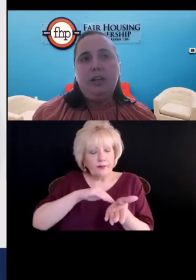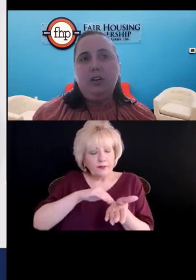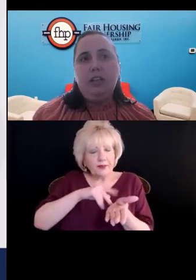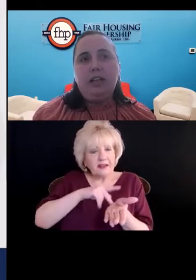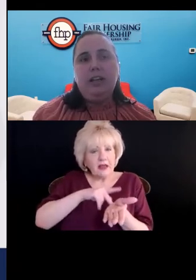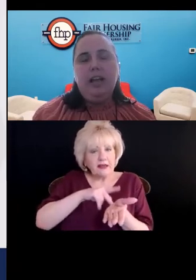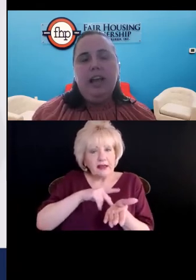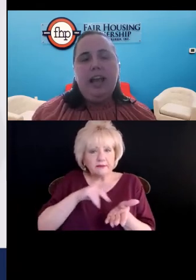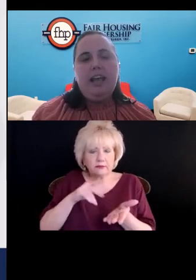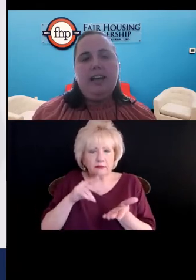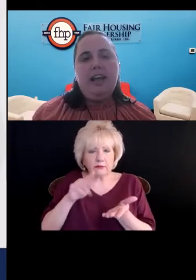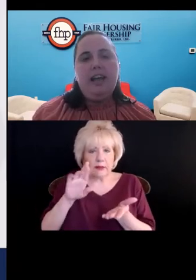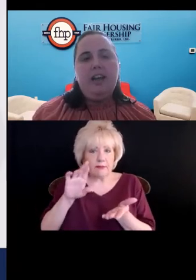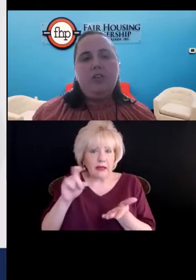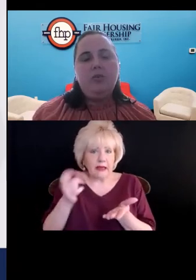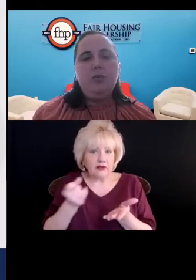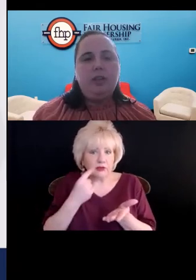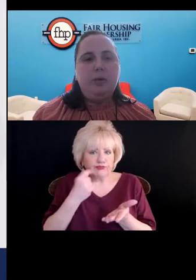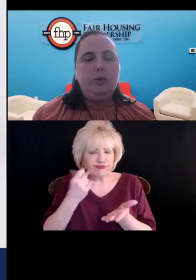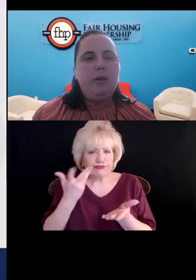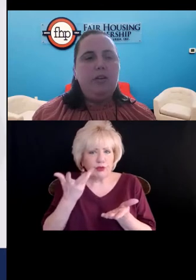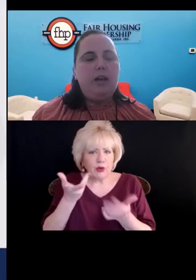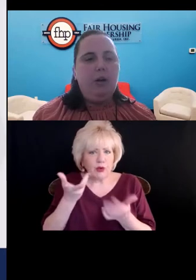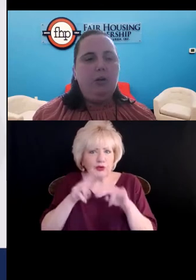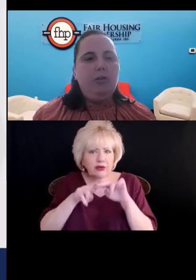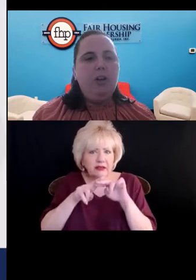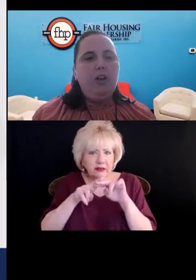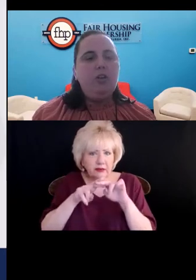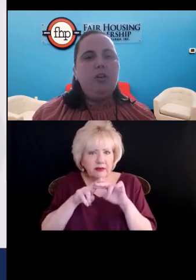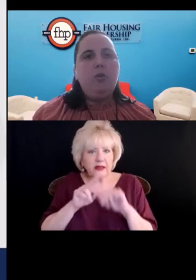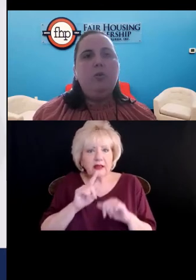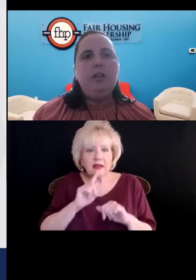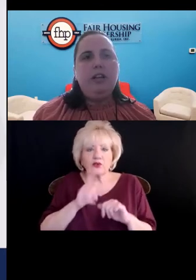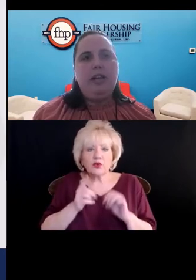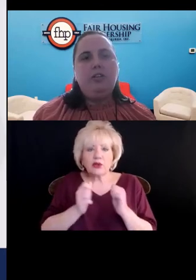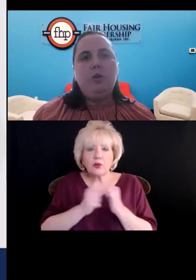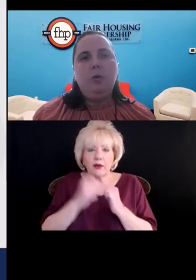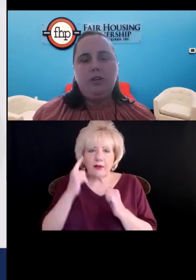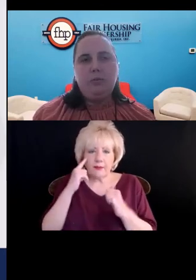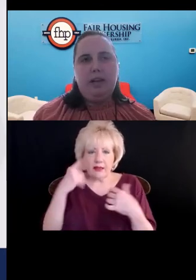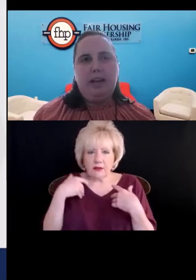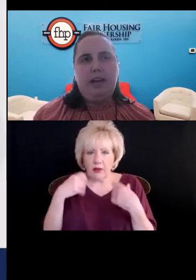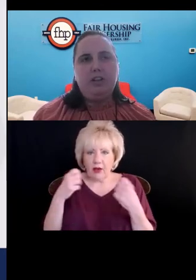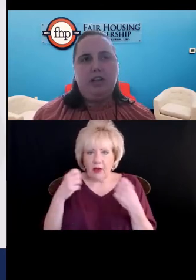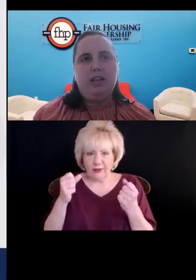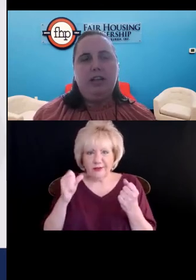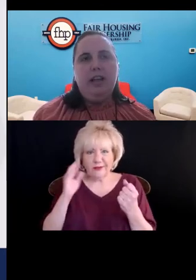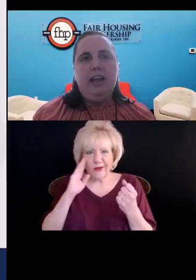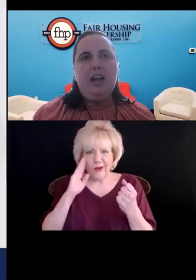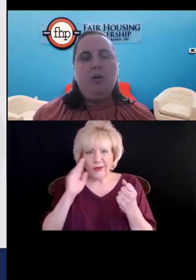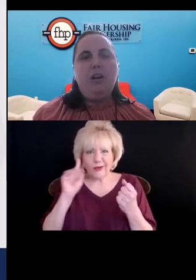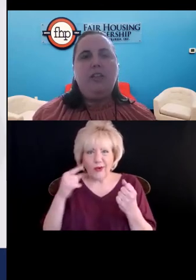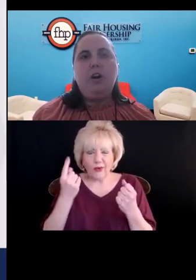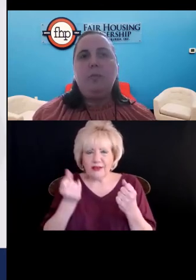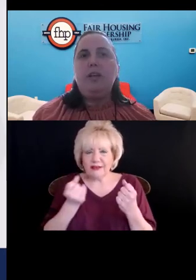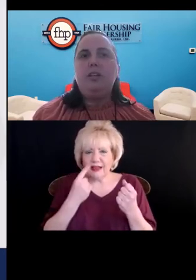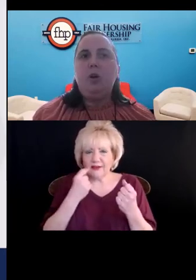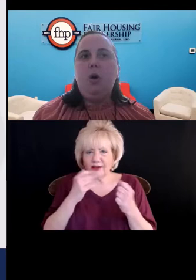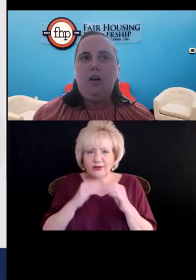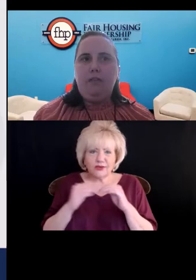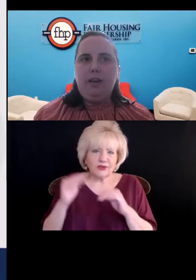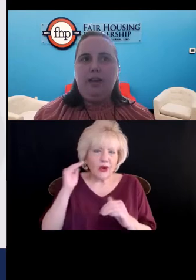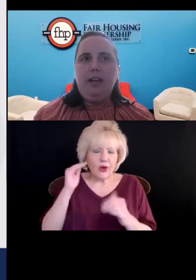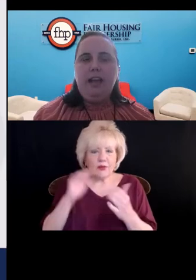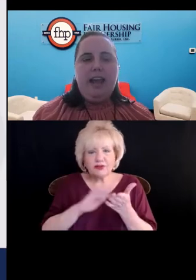didn't want to increase it. And truly with mental health, you can only take so much medication and go to therapy